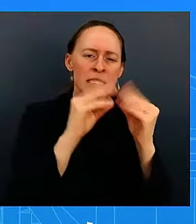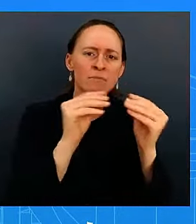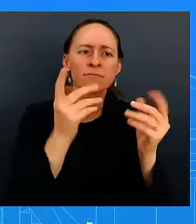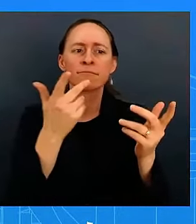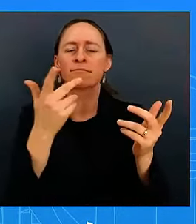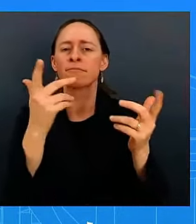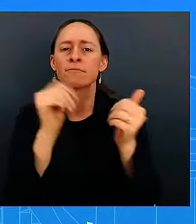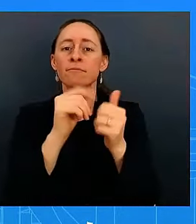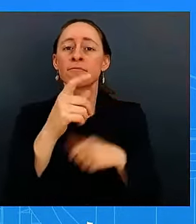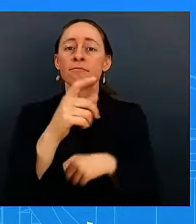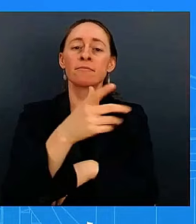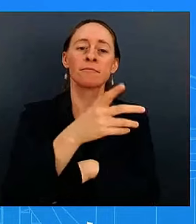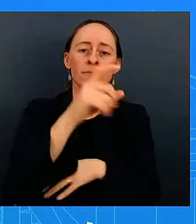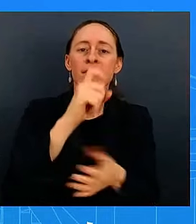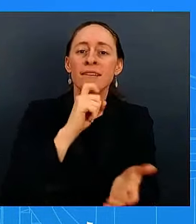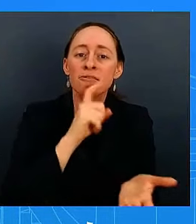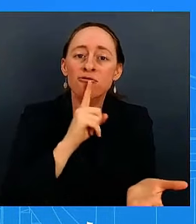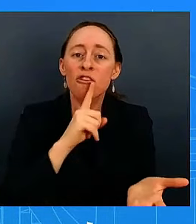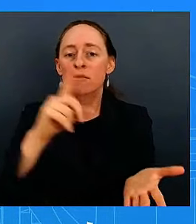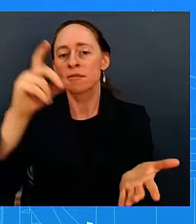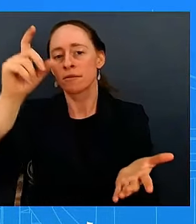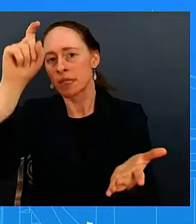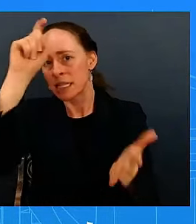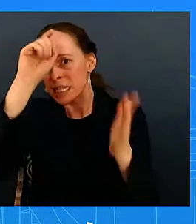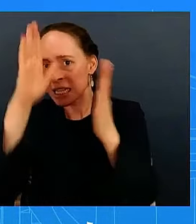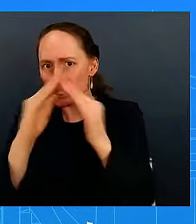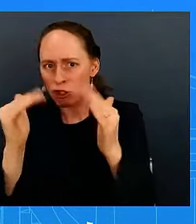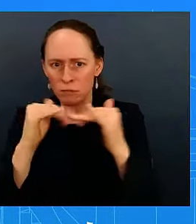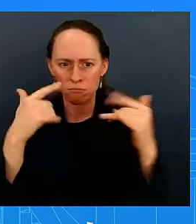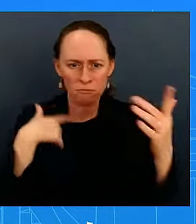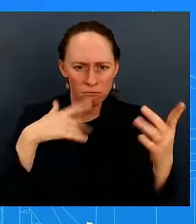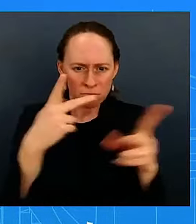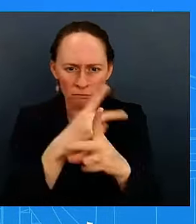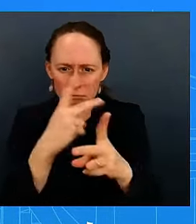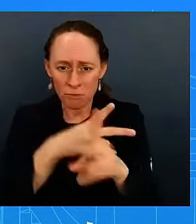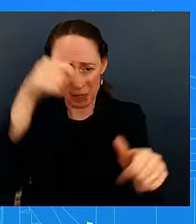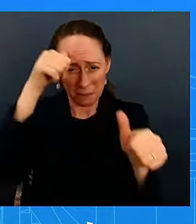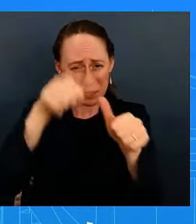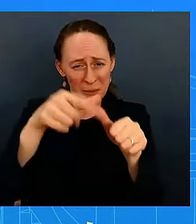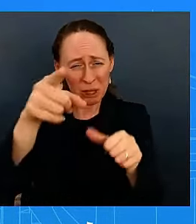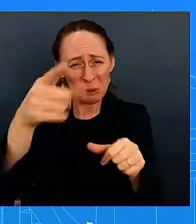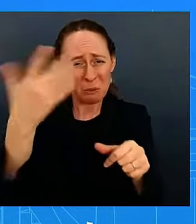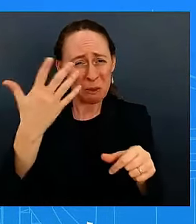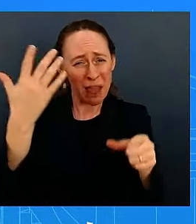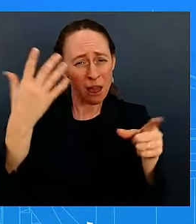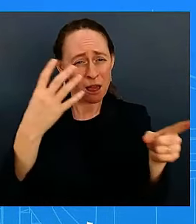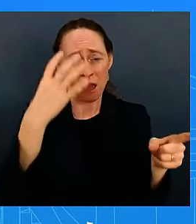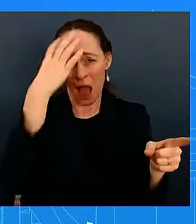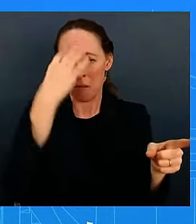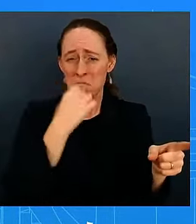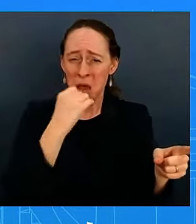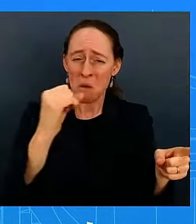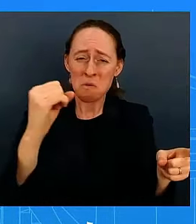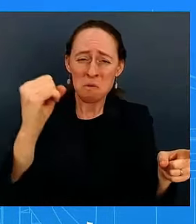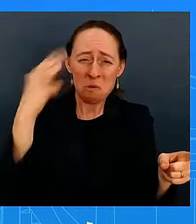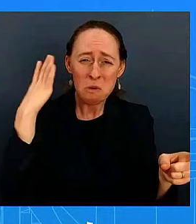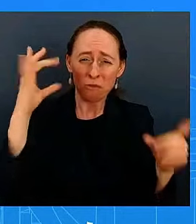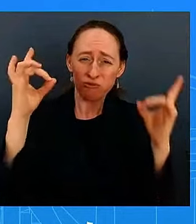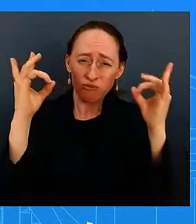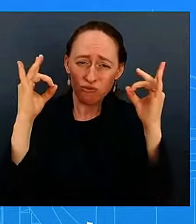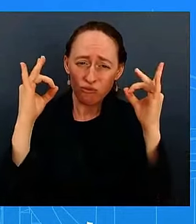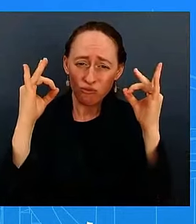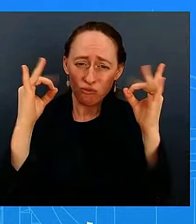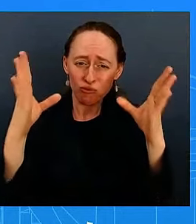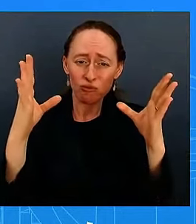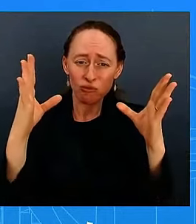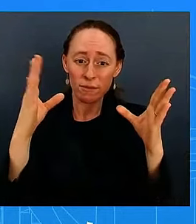after hamas brutally brutally murdered six hostages i'm not going to get into specifics i'm not going to i'm not going to